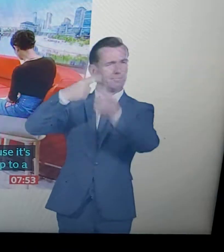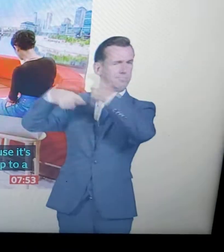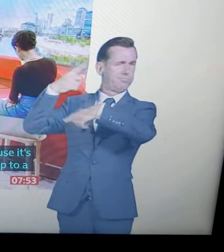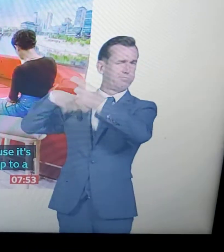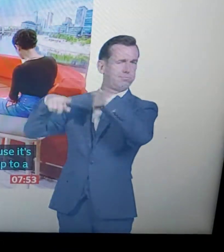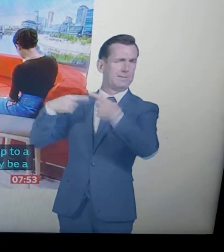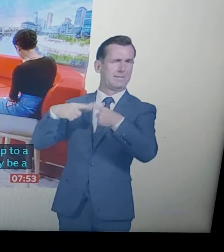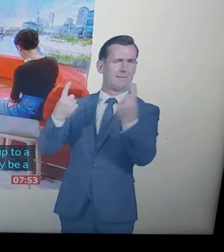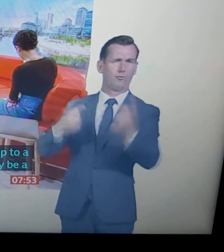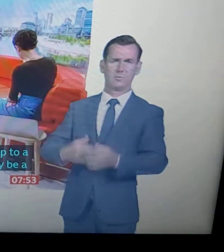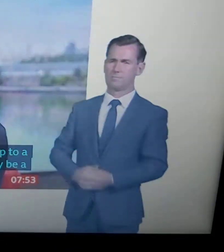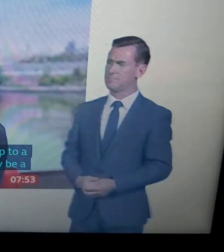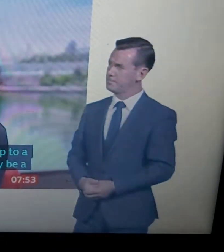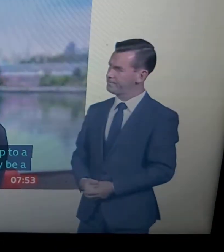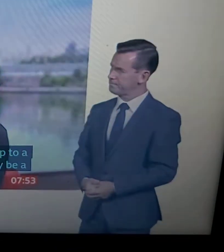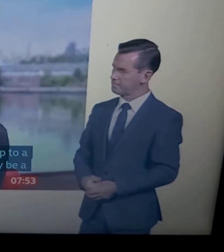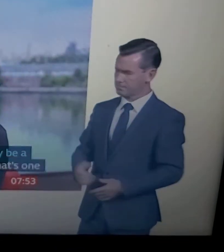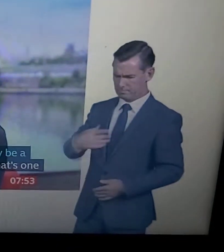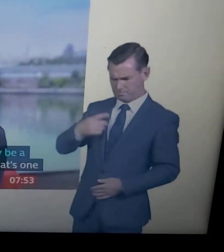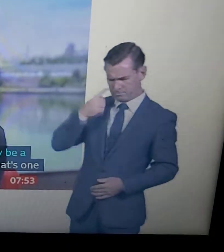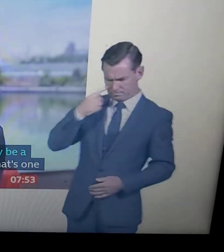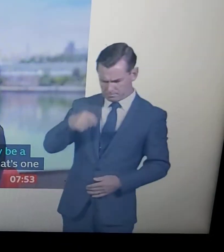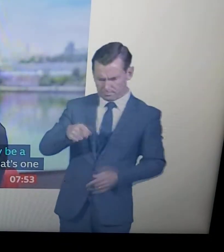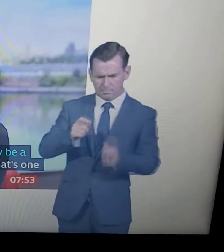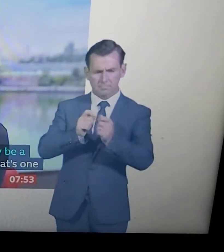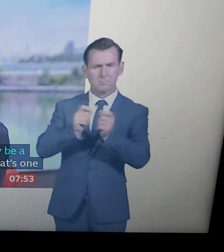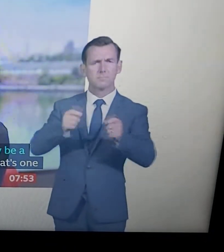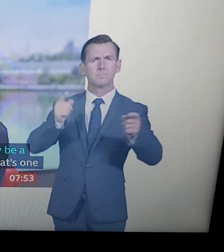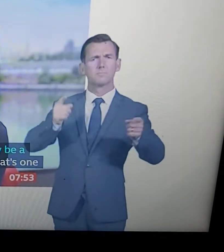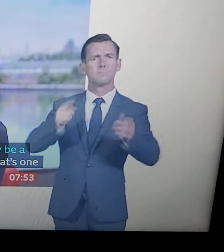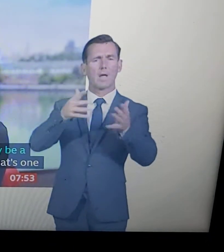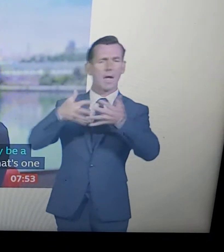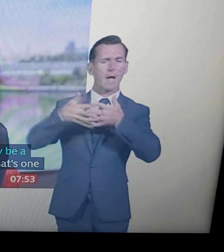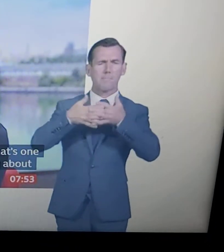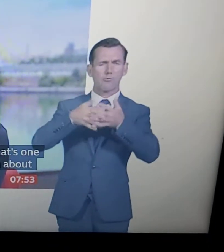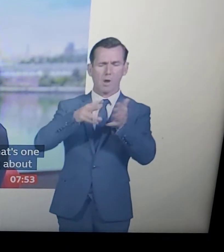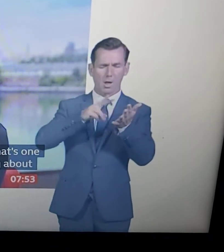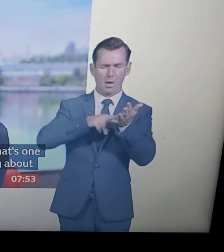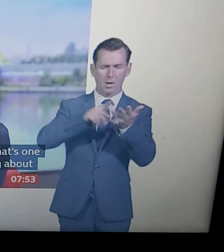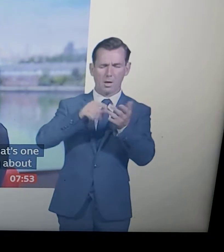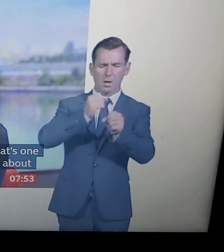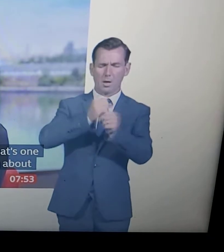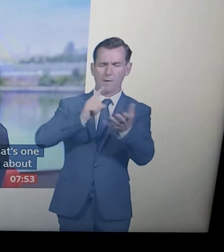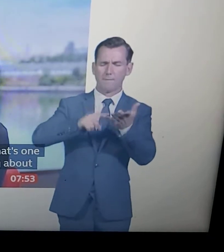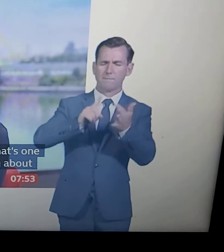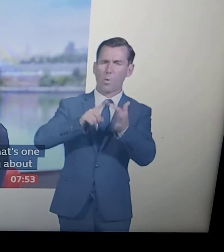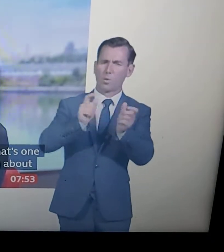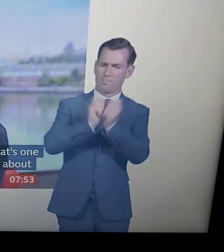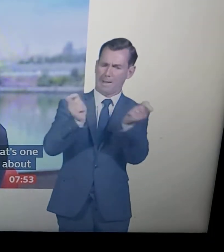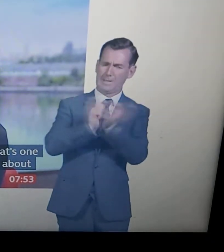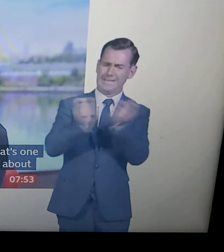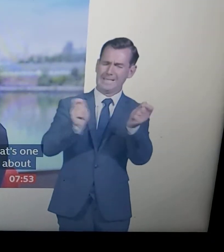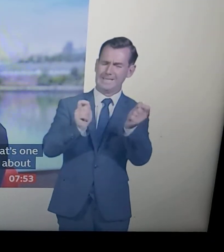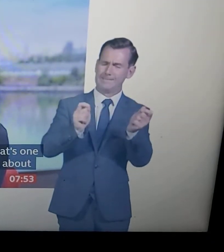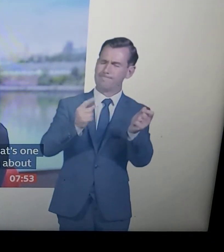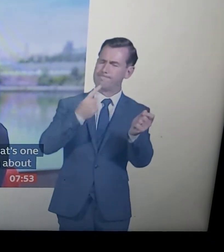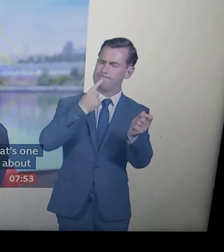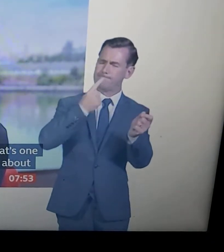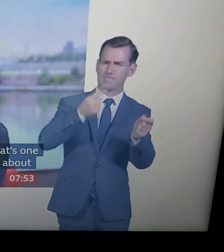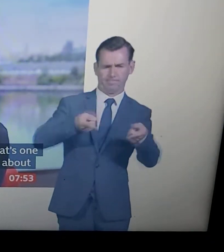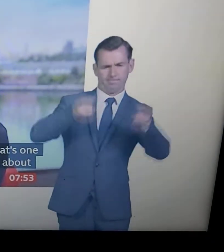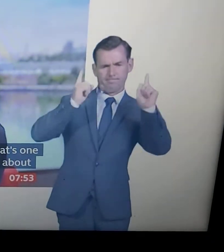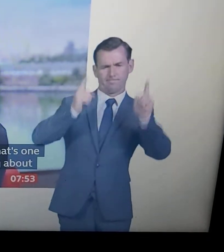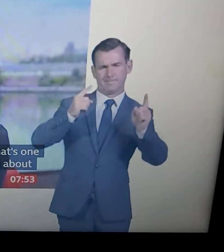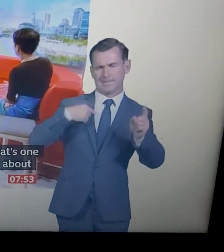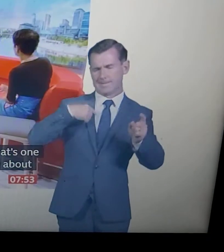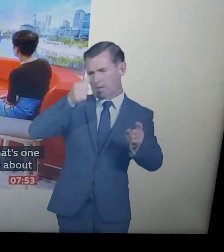US Vogue, who's admitted, she says, to making mistakes. Publishing material that's been intolerant, not doing enough to promote black staff